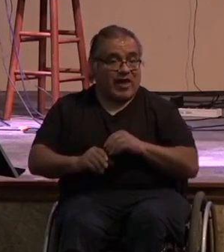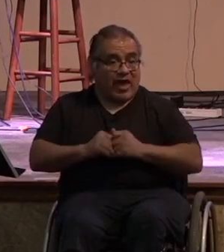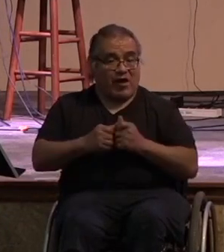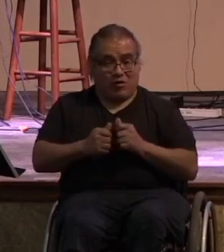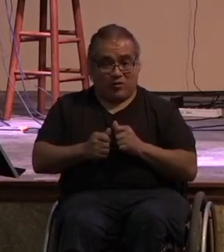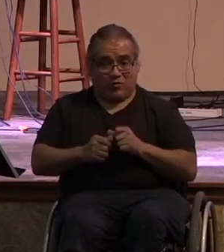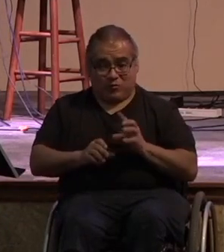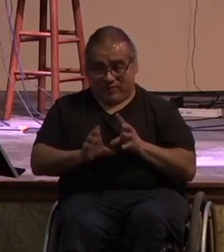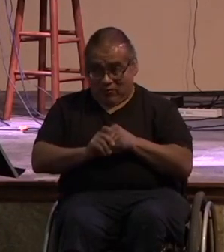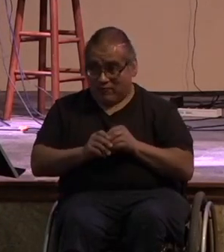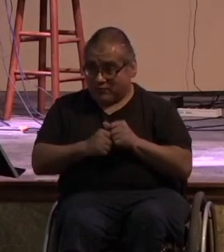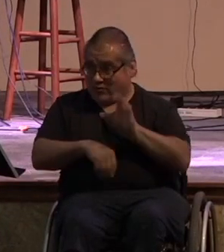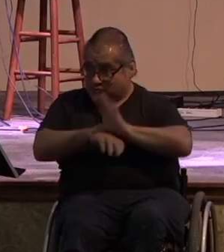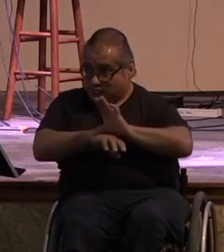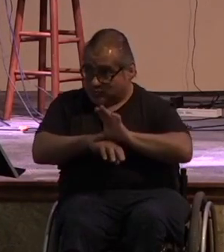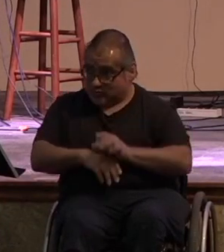of the church